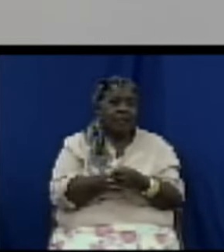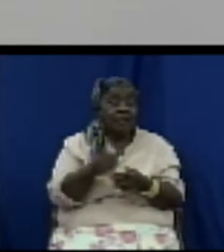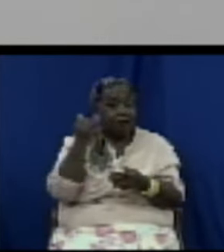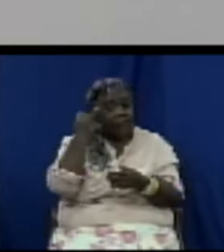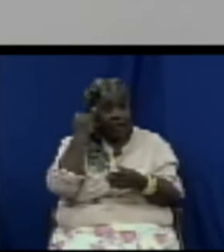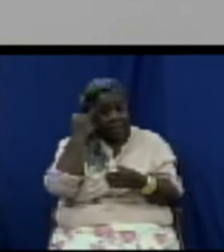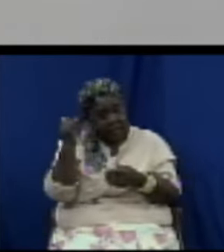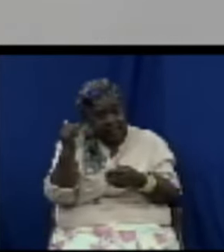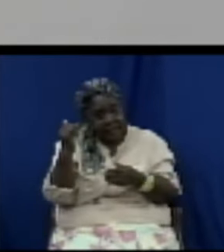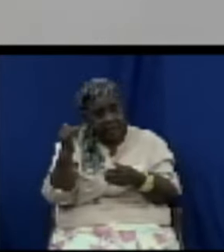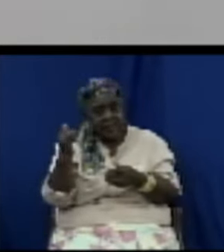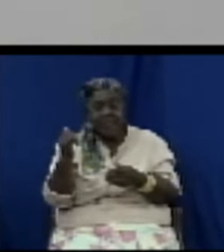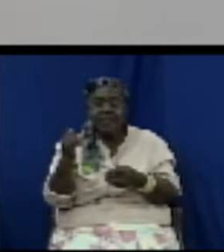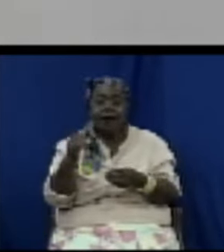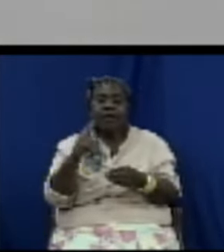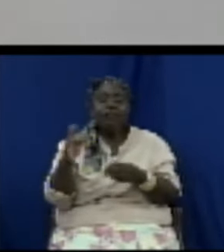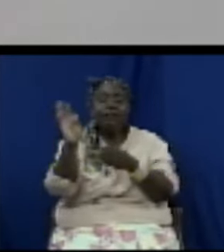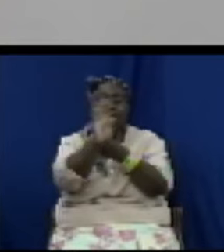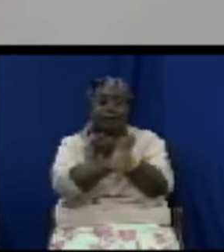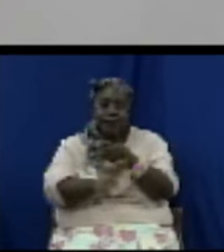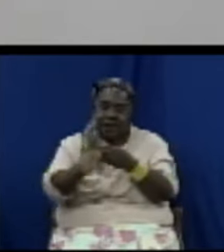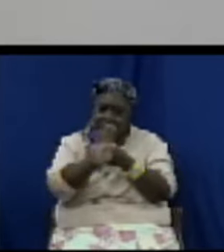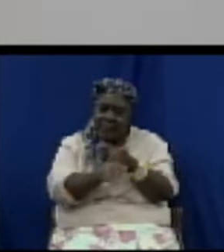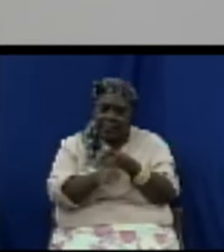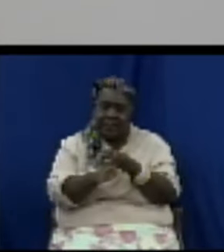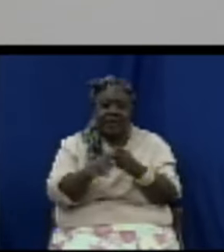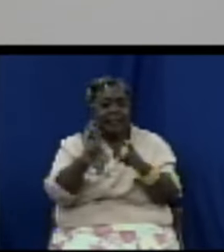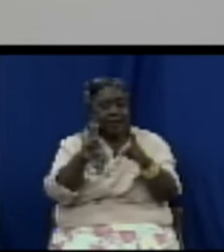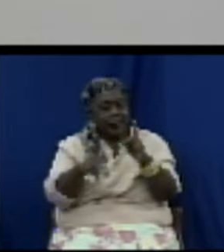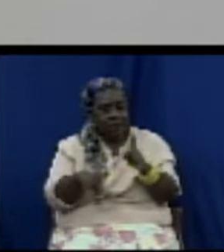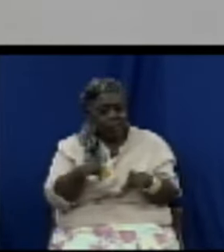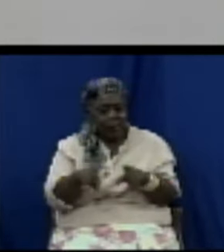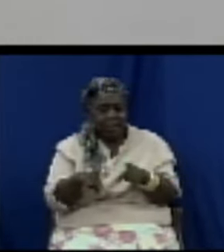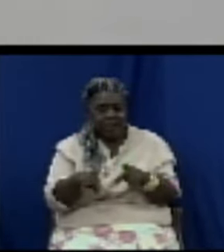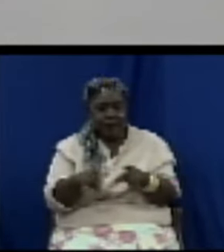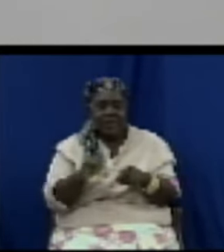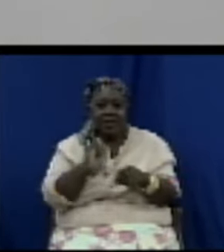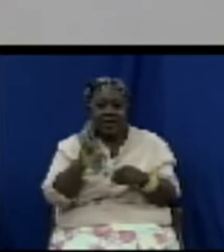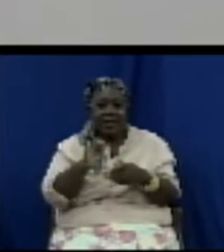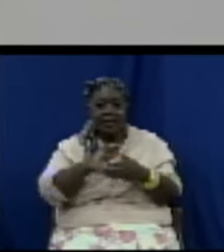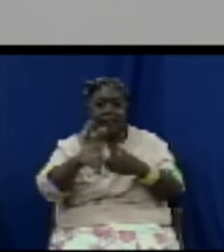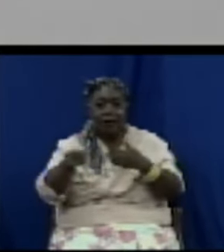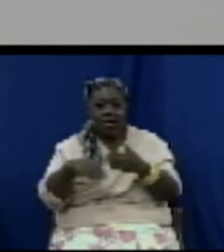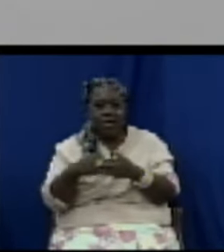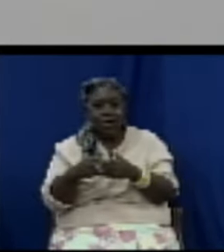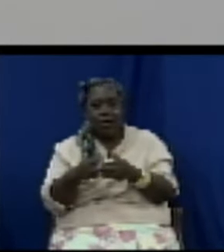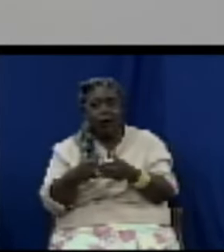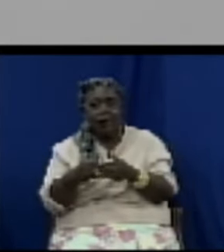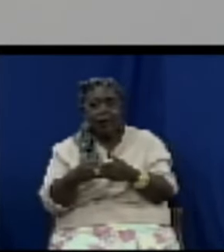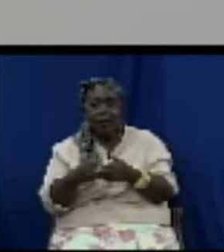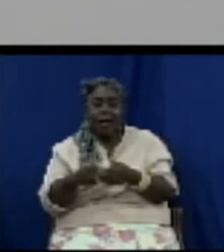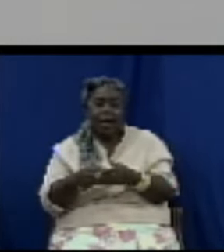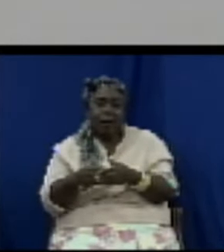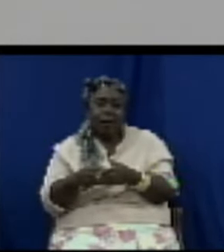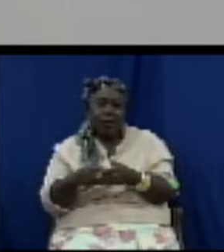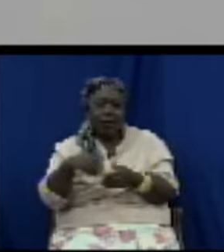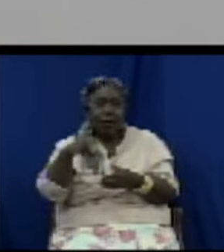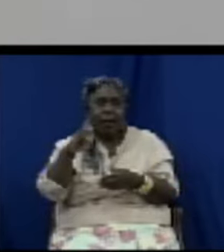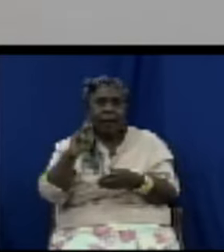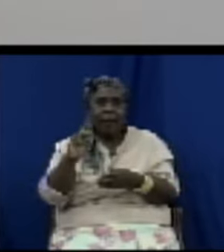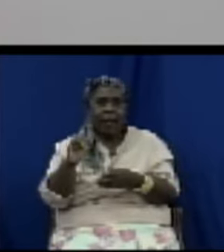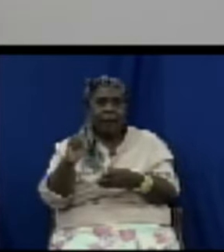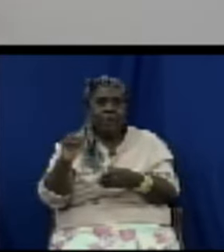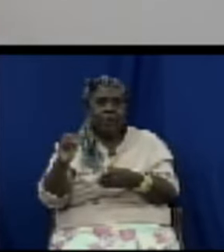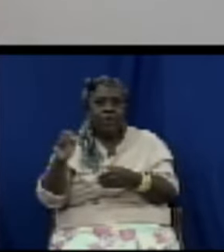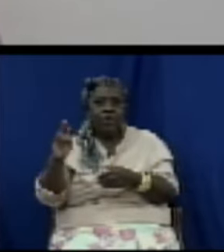is really about morals the businesses and companies that do not want to point their moral compass north are